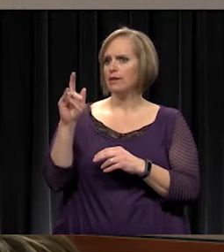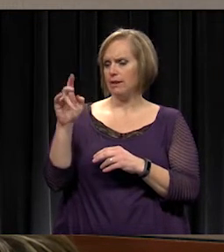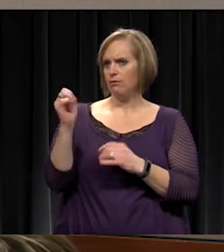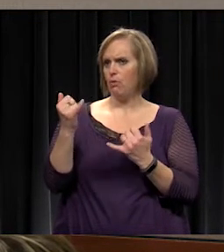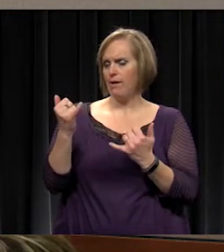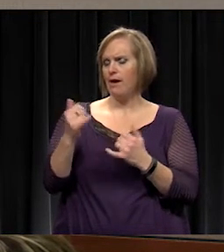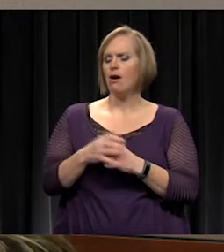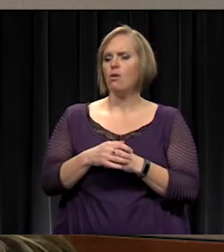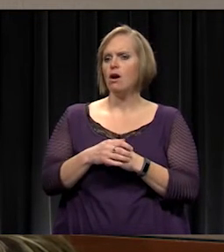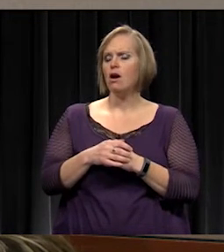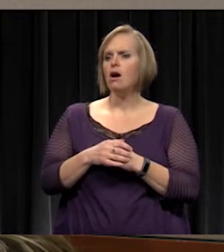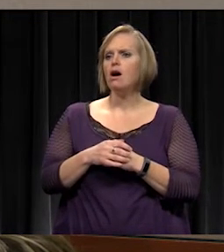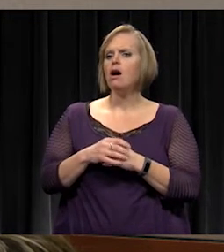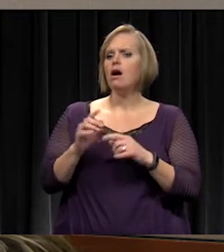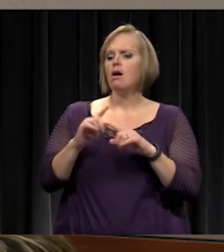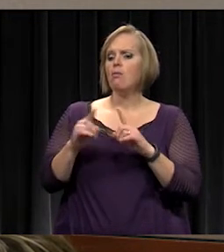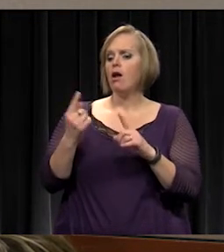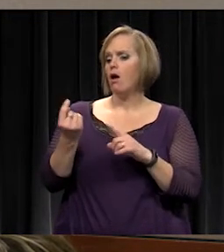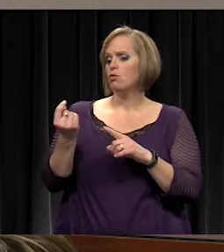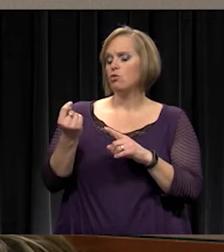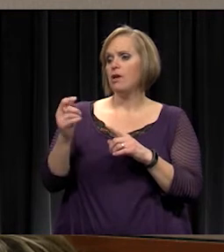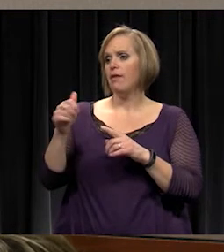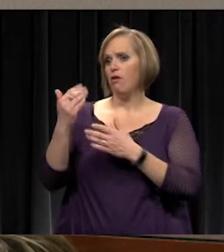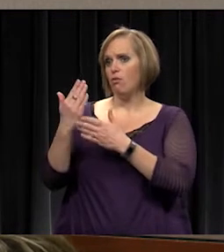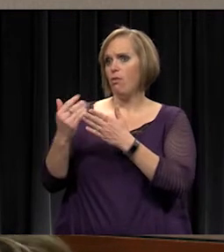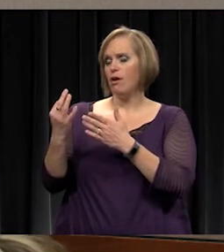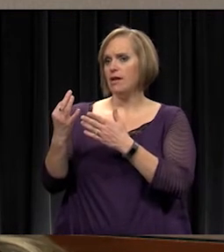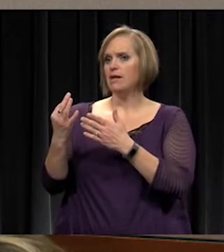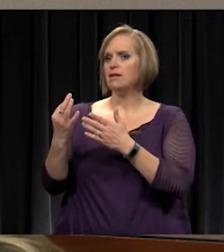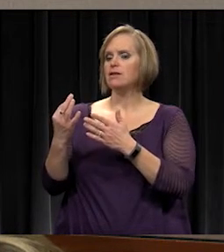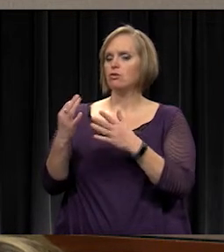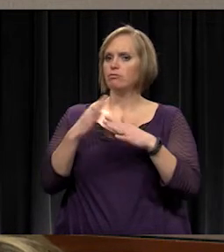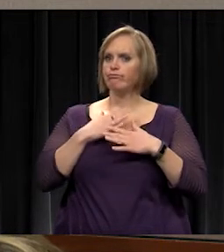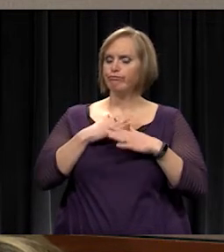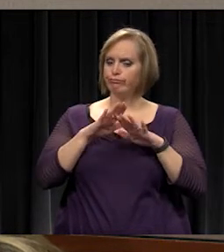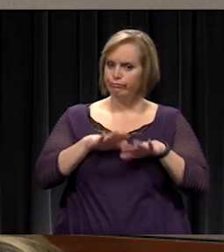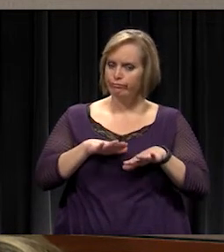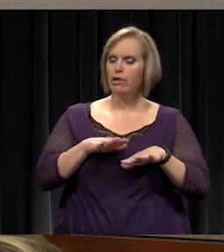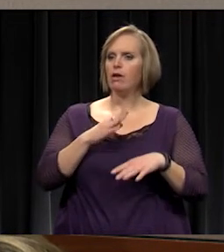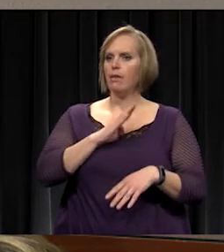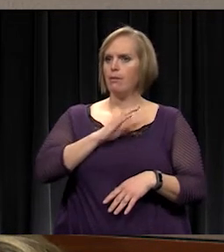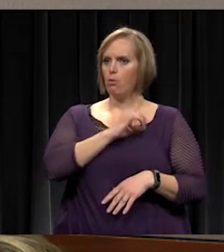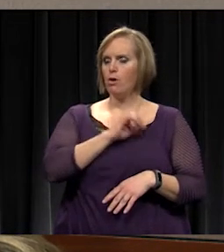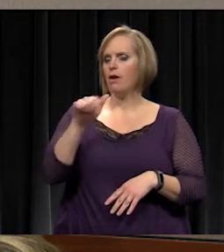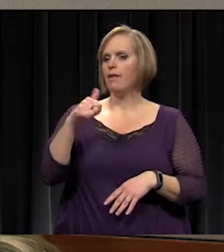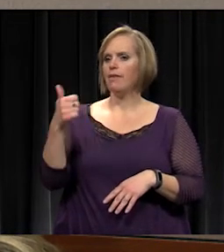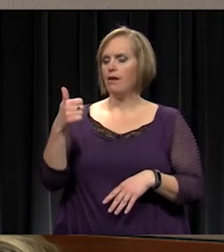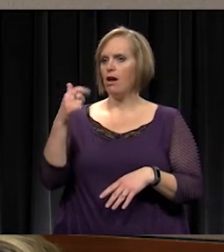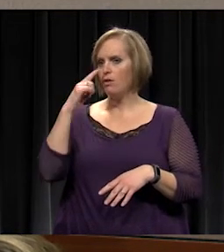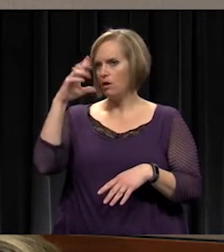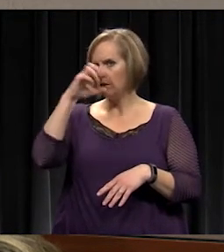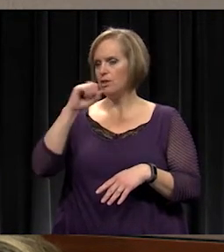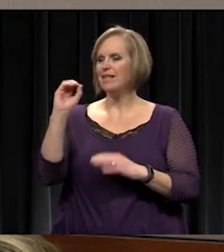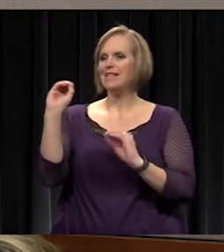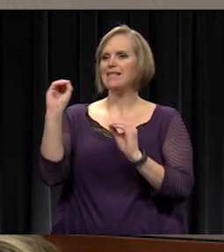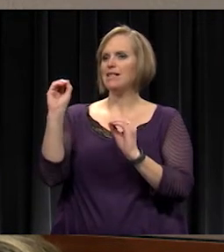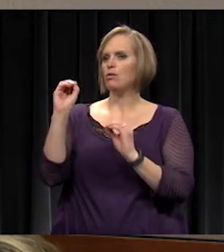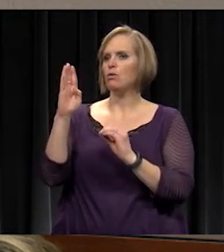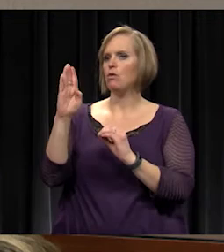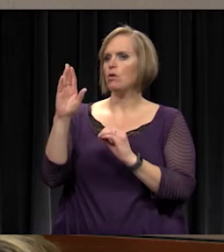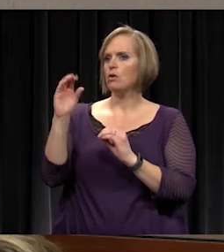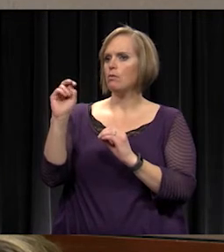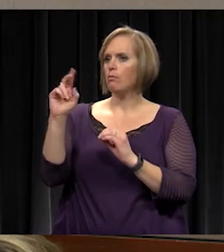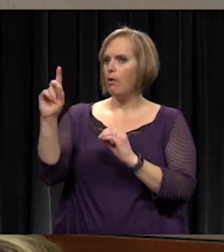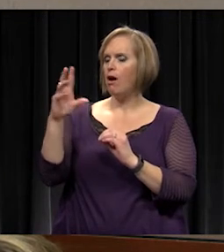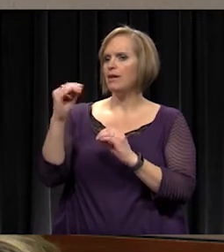They don't know, but Tuesday, the other piece of the model just to put the Board at rest, the other assumption is zero bond and interest state aid. We don't want to plan